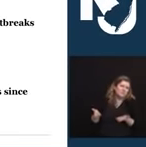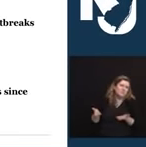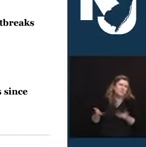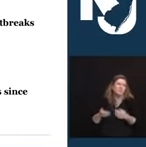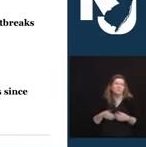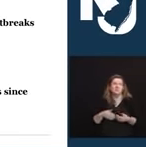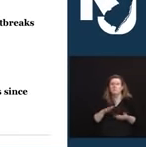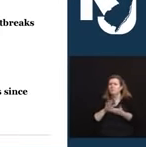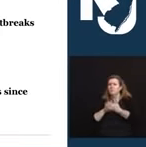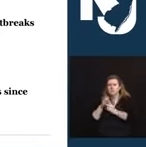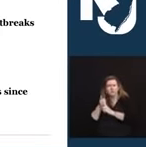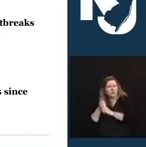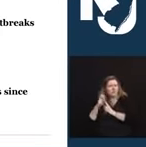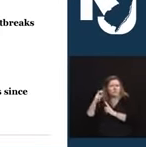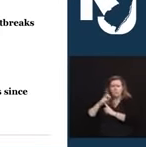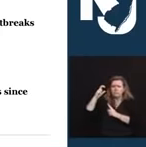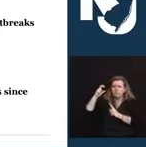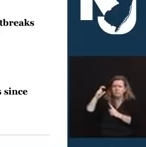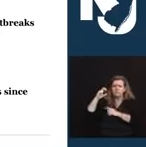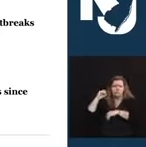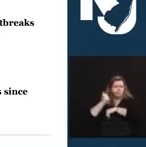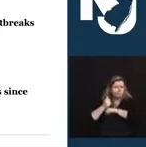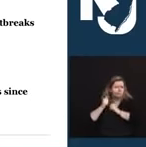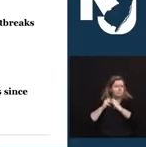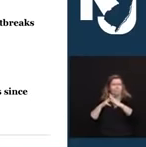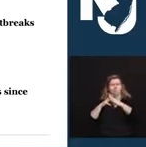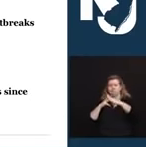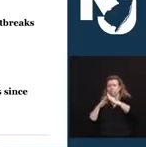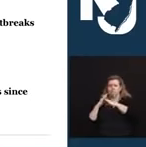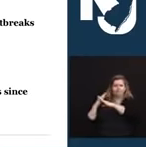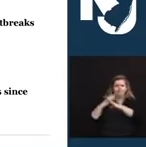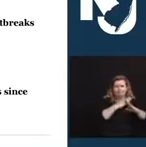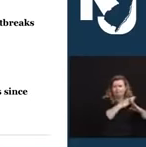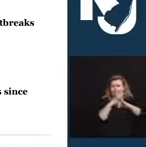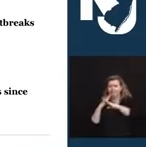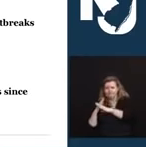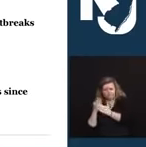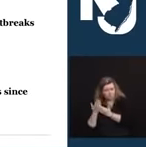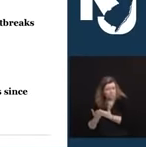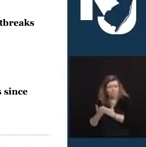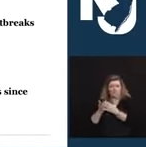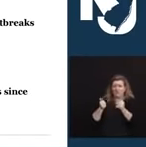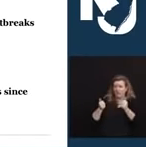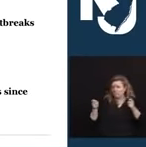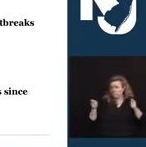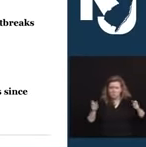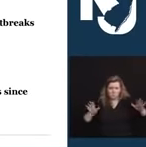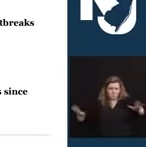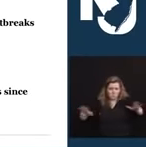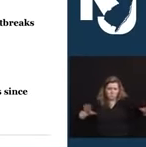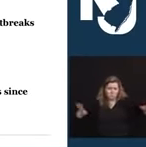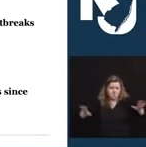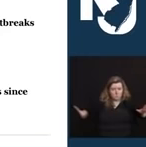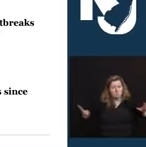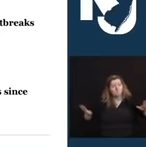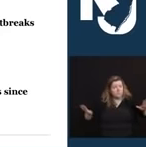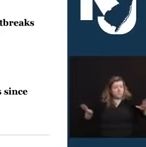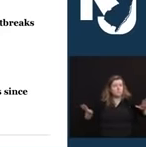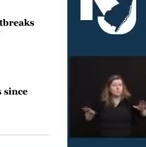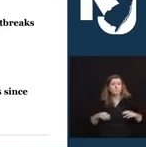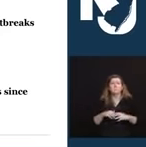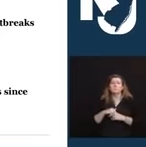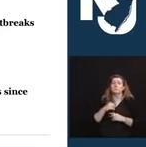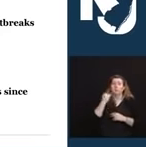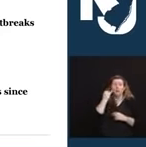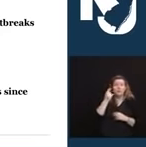well set up and they're proving that from the moment, to deal with COVID, it's not as though you can just walk in there having been